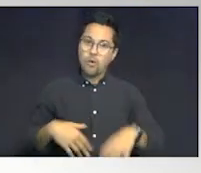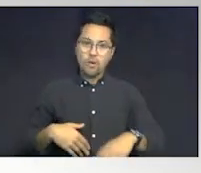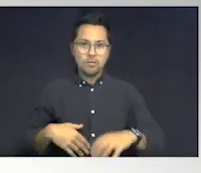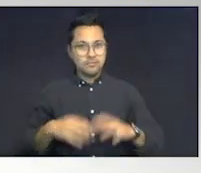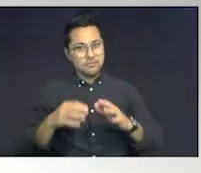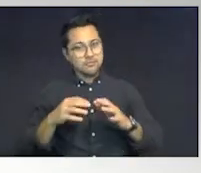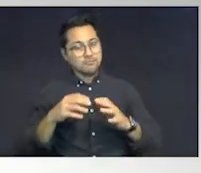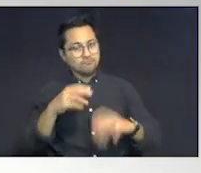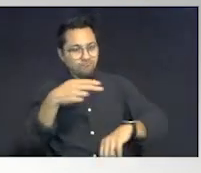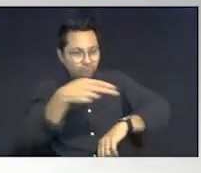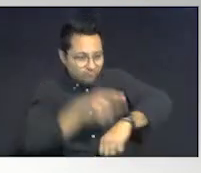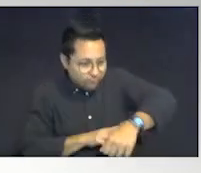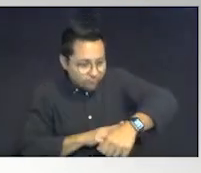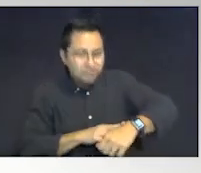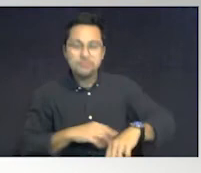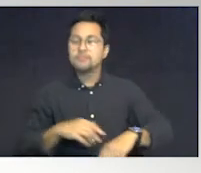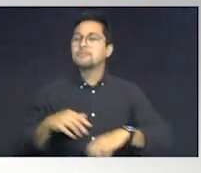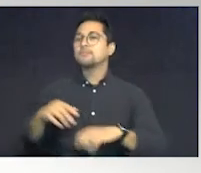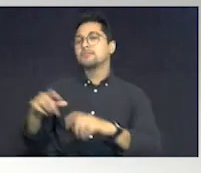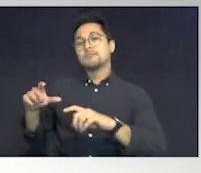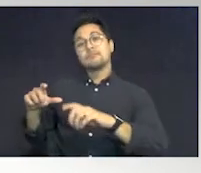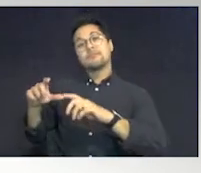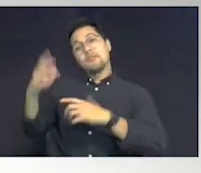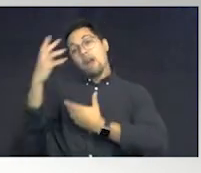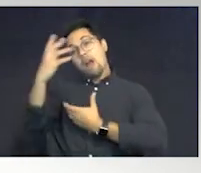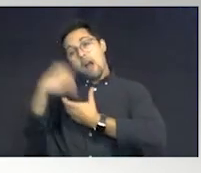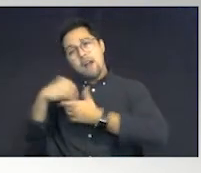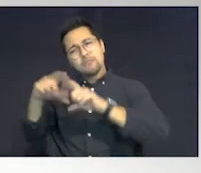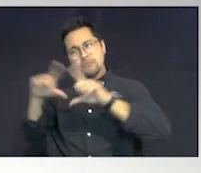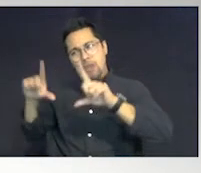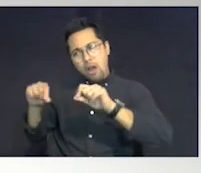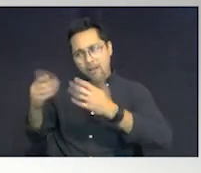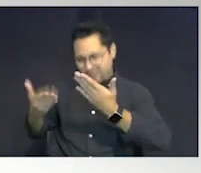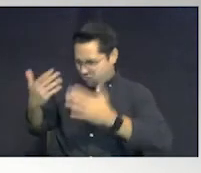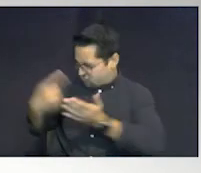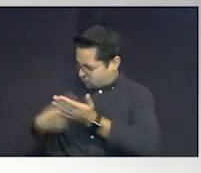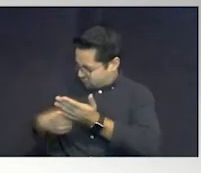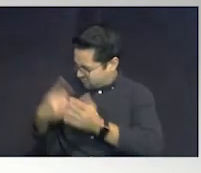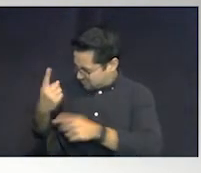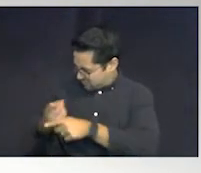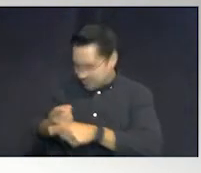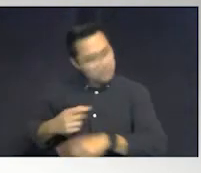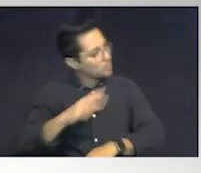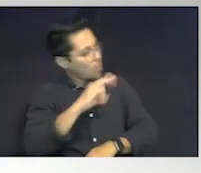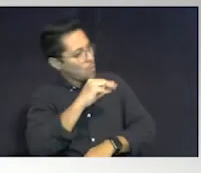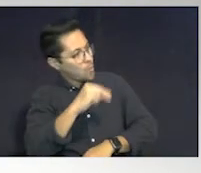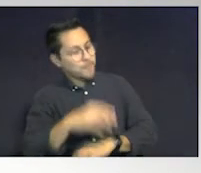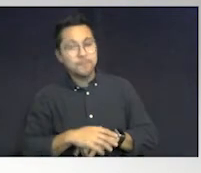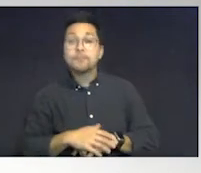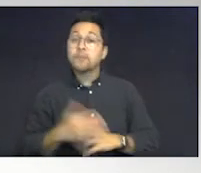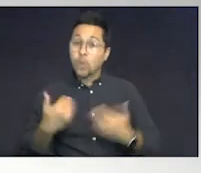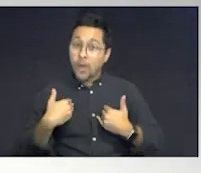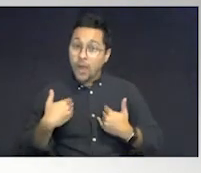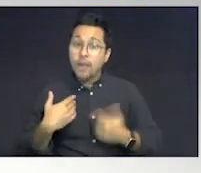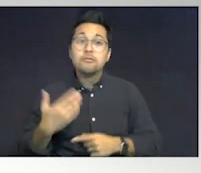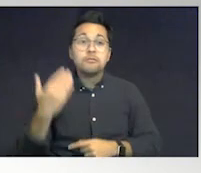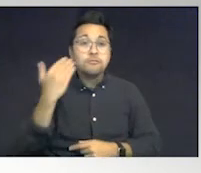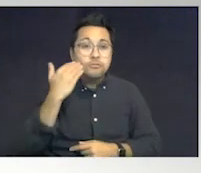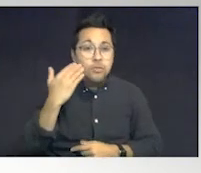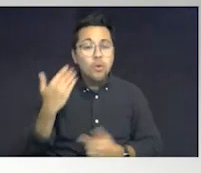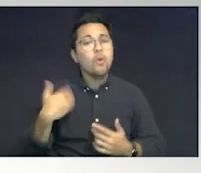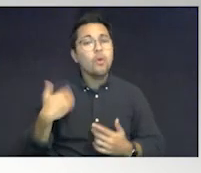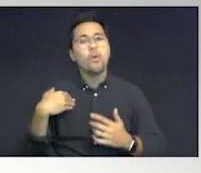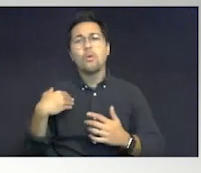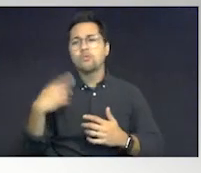those on. Autism cards. Did we already go over the autism cards? Nope. Oh, we have them. You know that we're going to give them to you free.